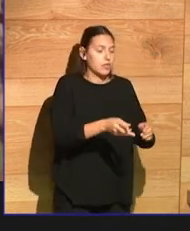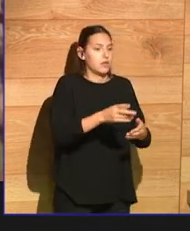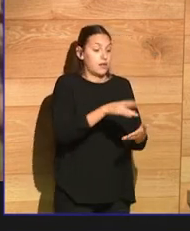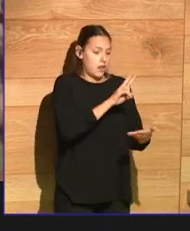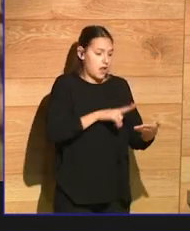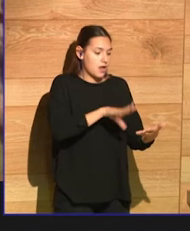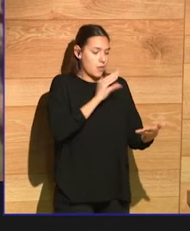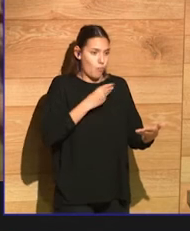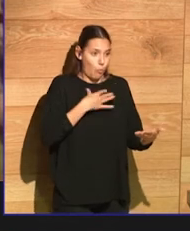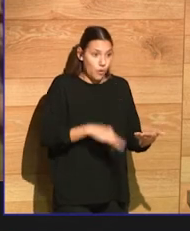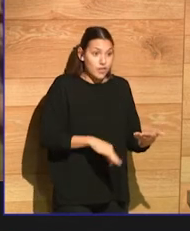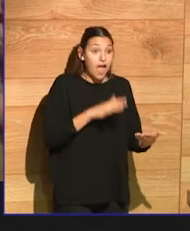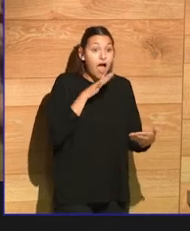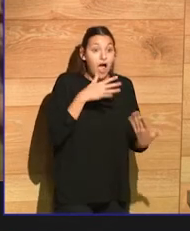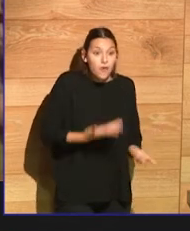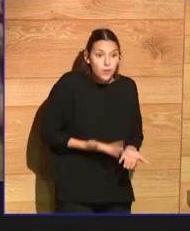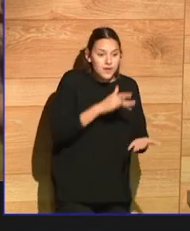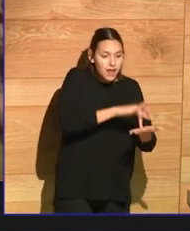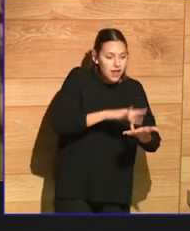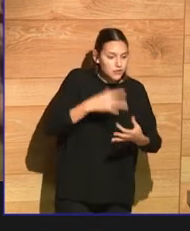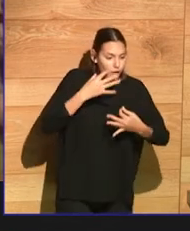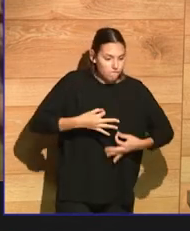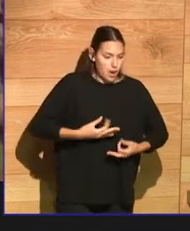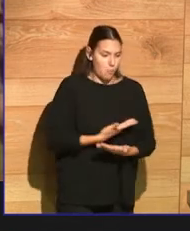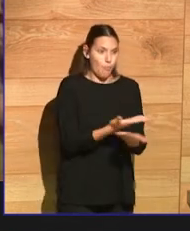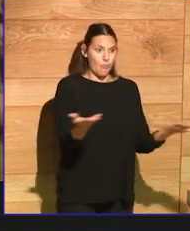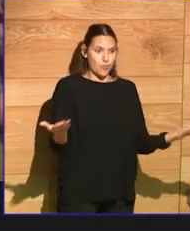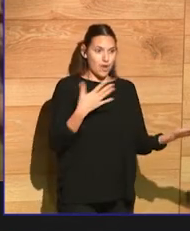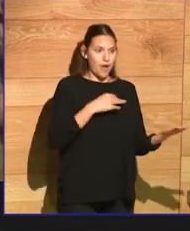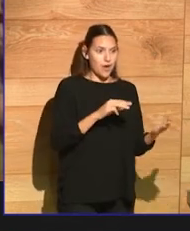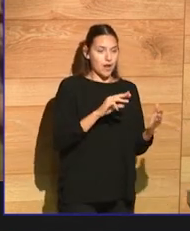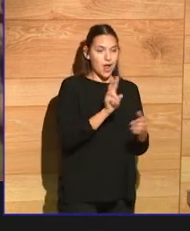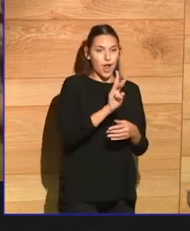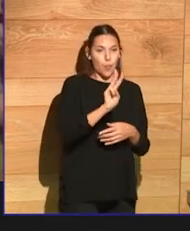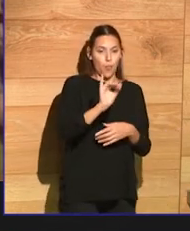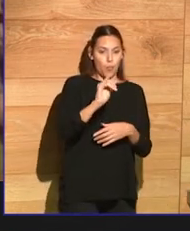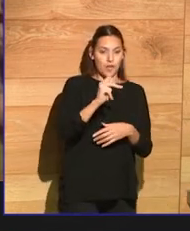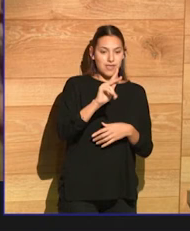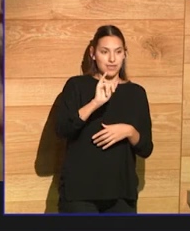all you have to do is go to Wikipedia, and suddenly you have so many strange little facts.